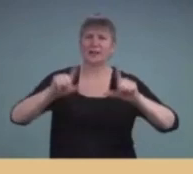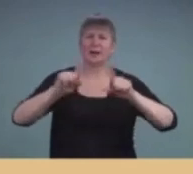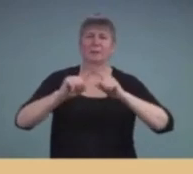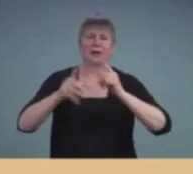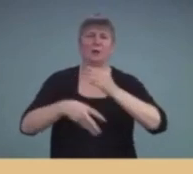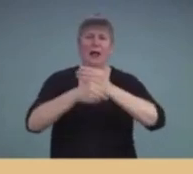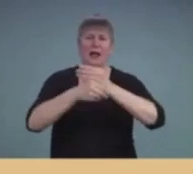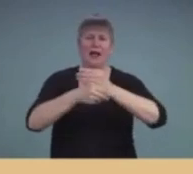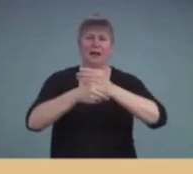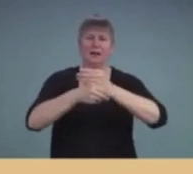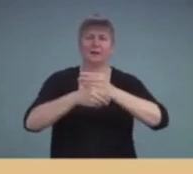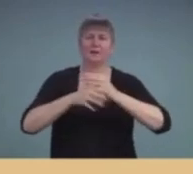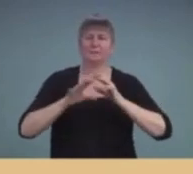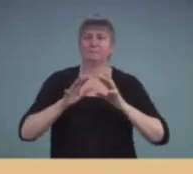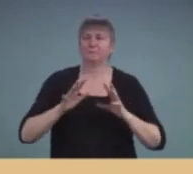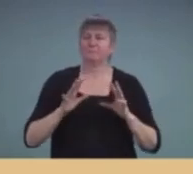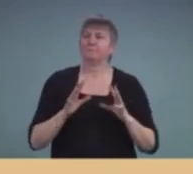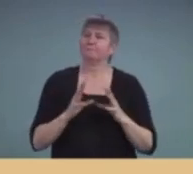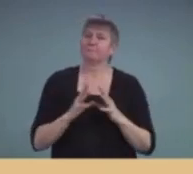up real quick.